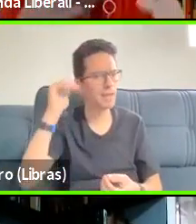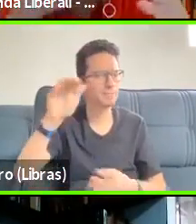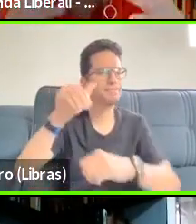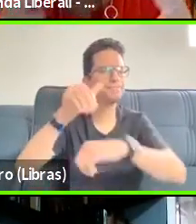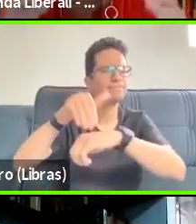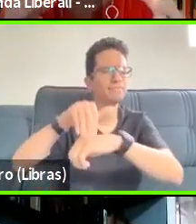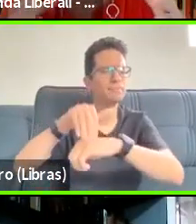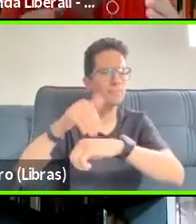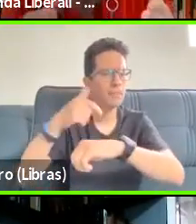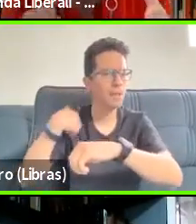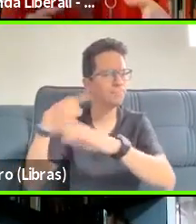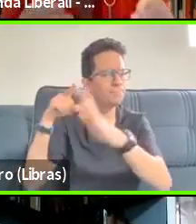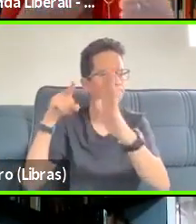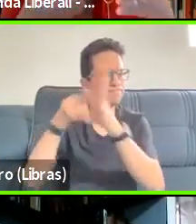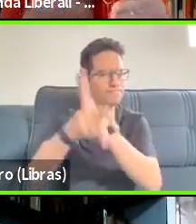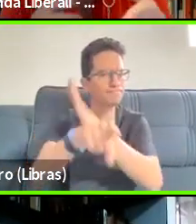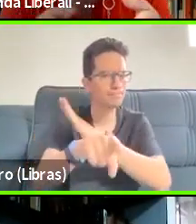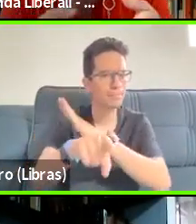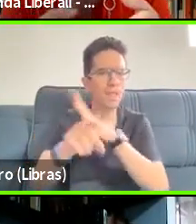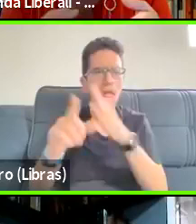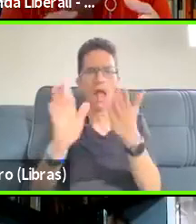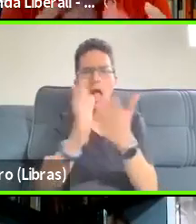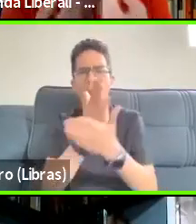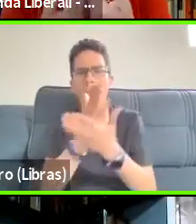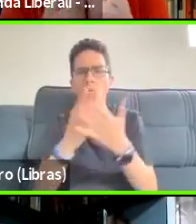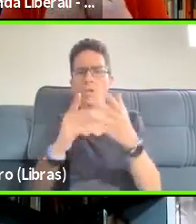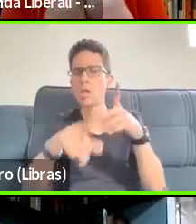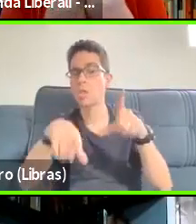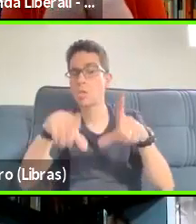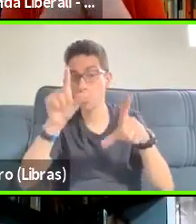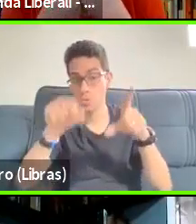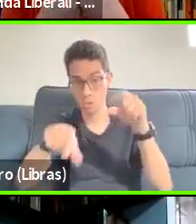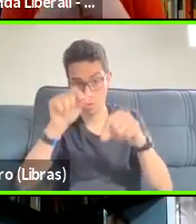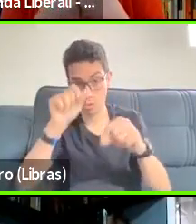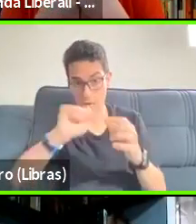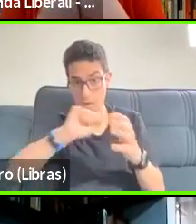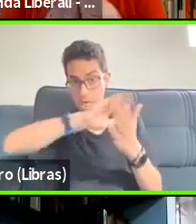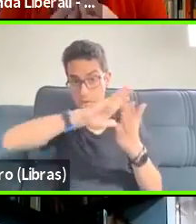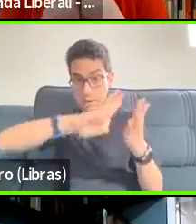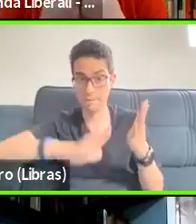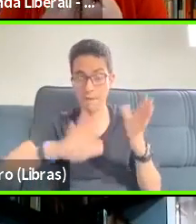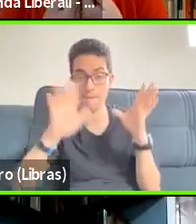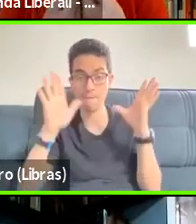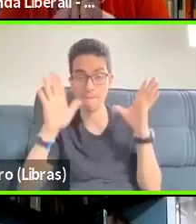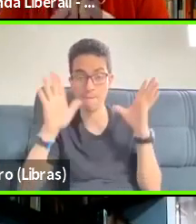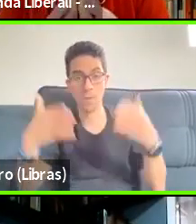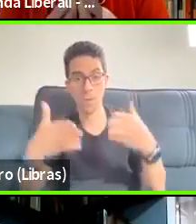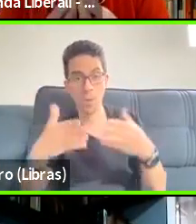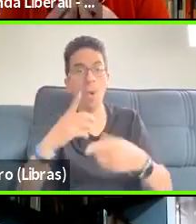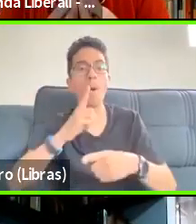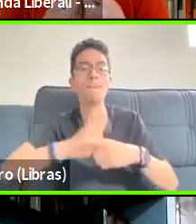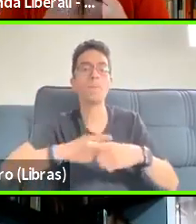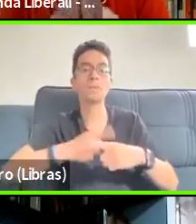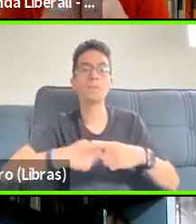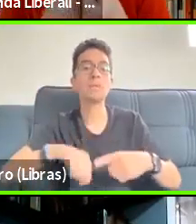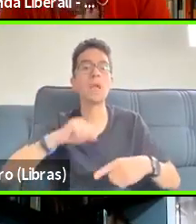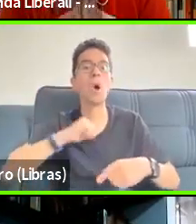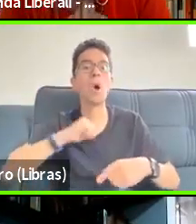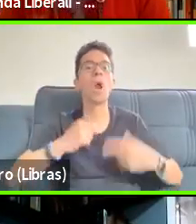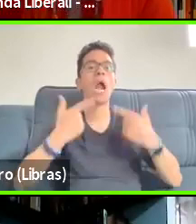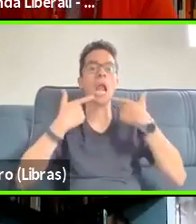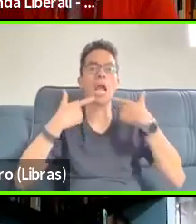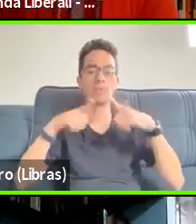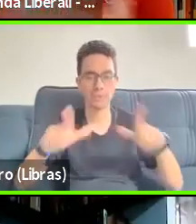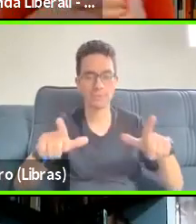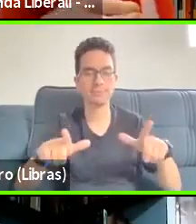some activities for me to put focus on. and because I am a linguist and that because I want to see transformation,